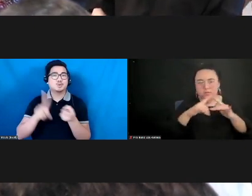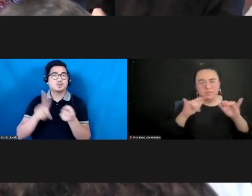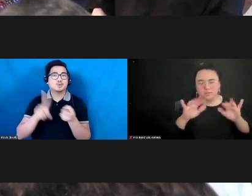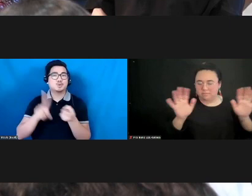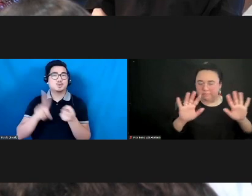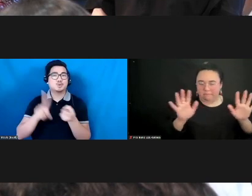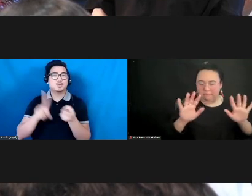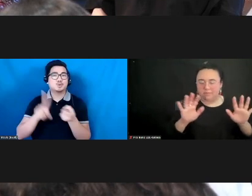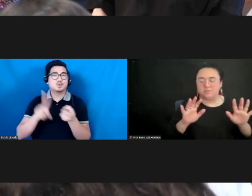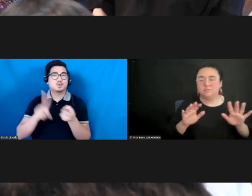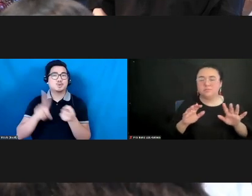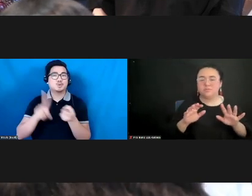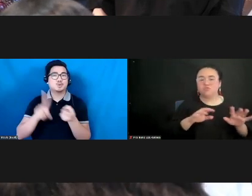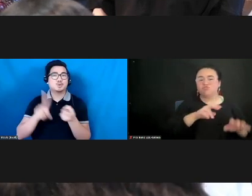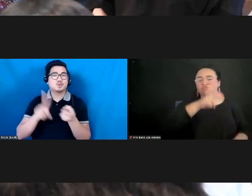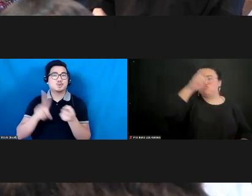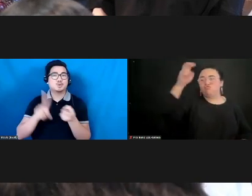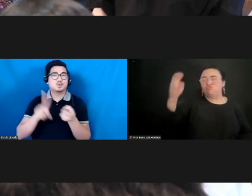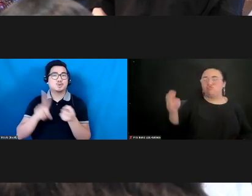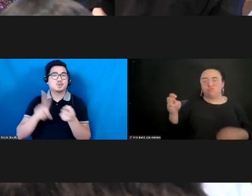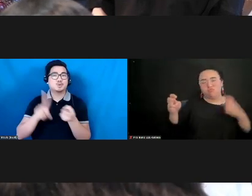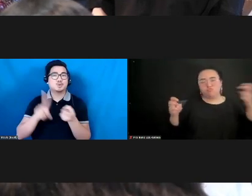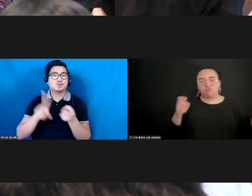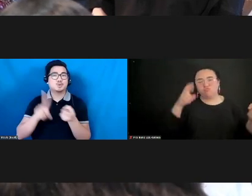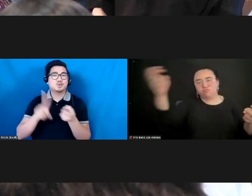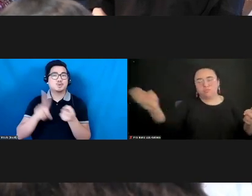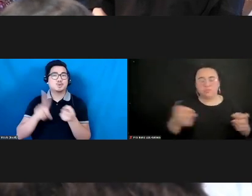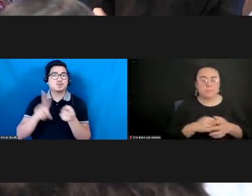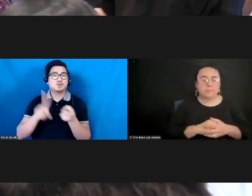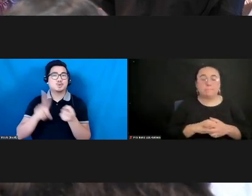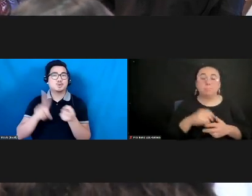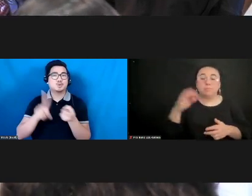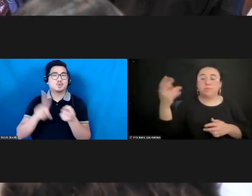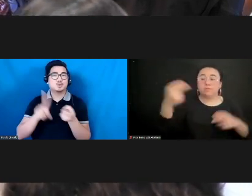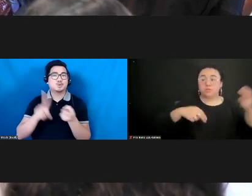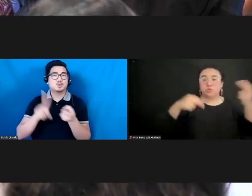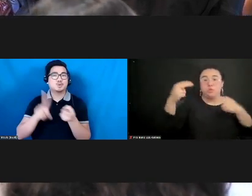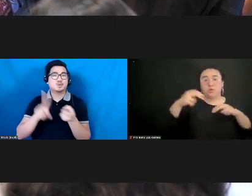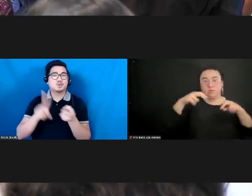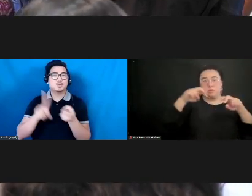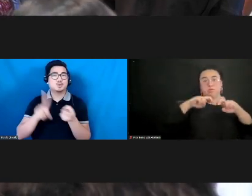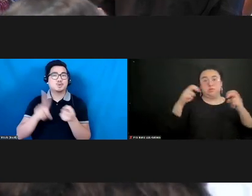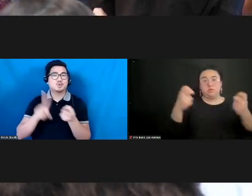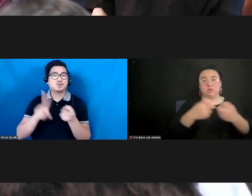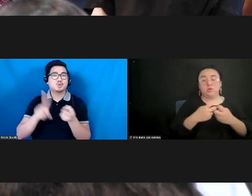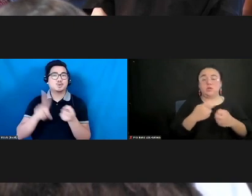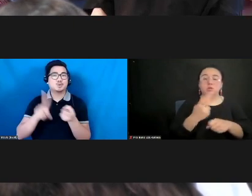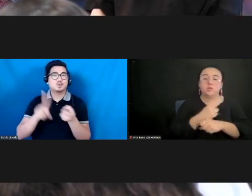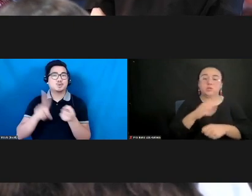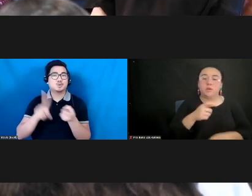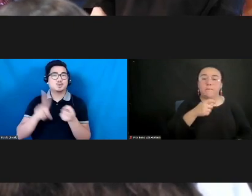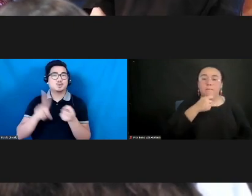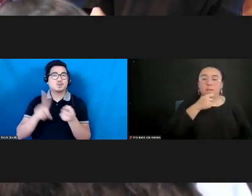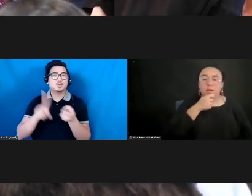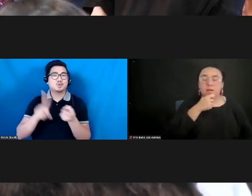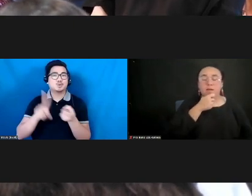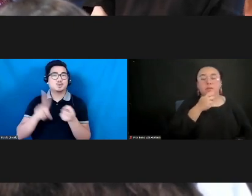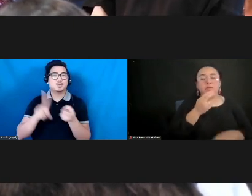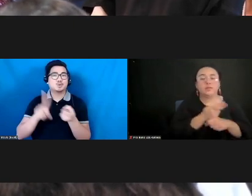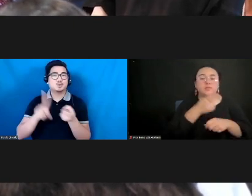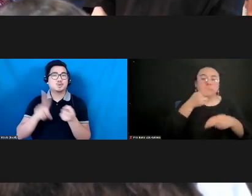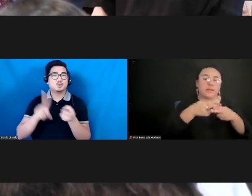For those of you who will be joining us, we ask you to remember to use your mic, and to begin with your name, your pronouns,